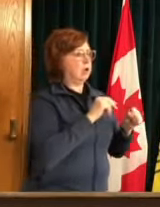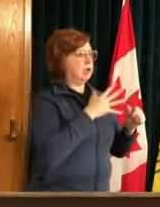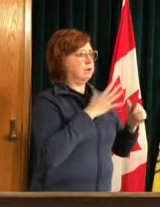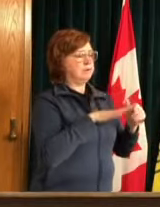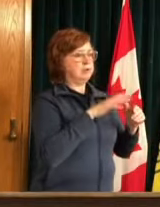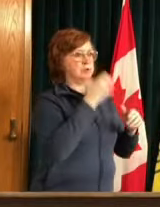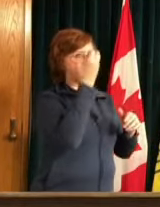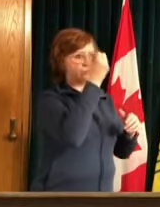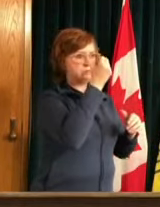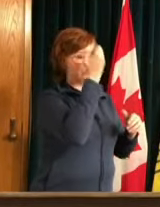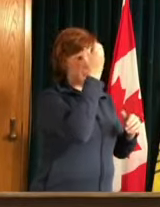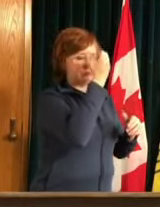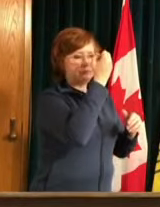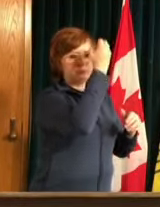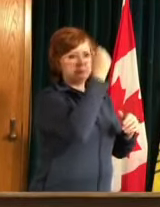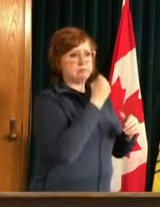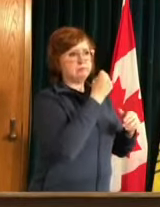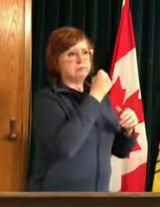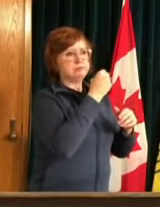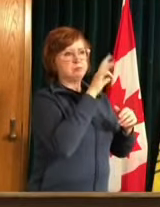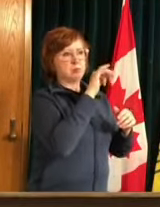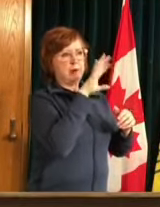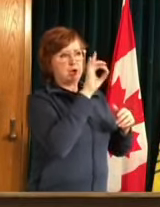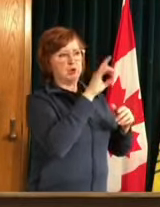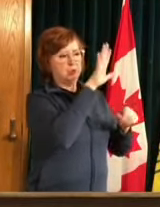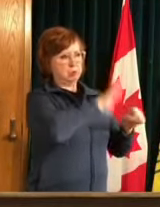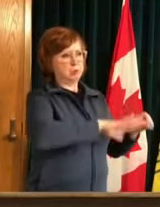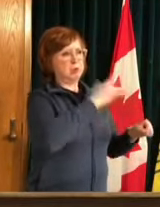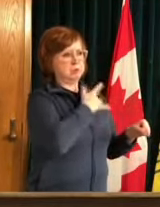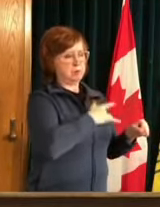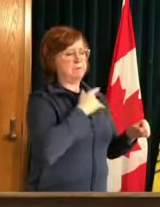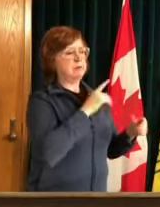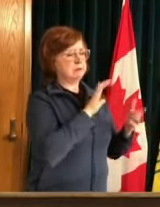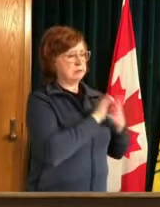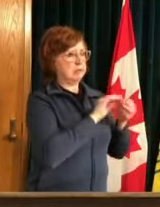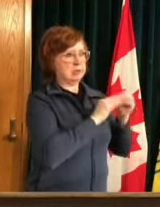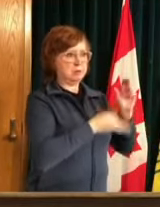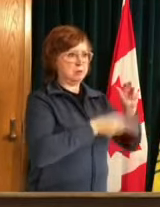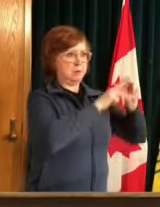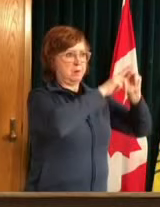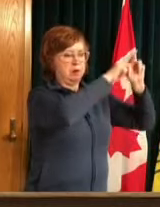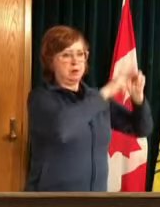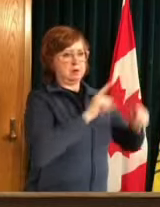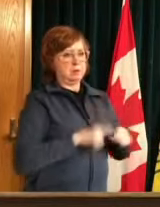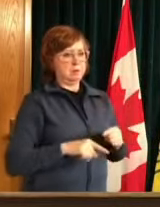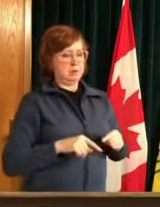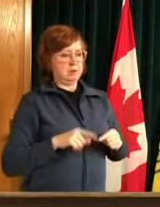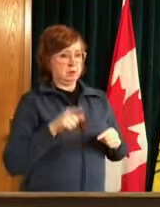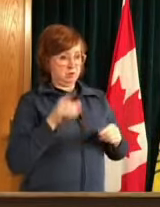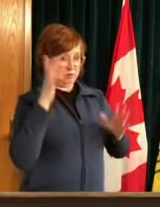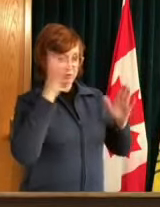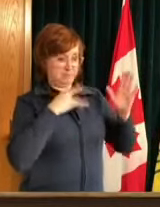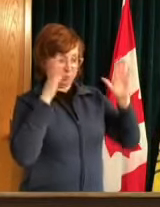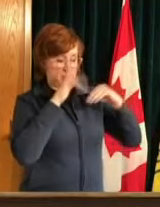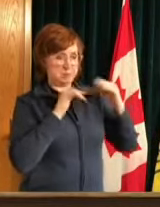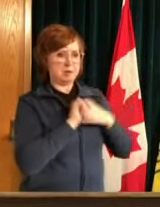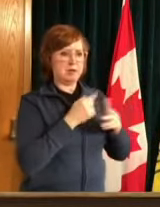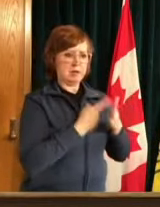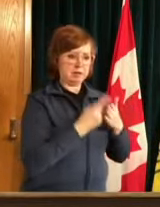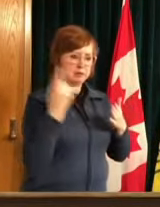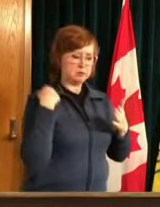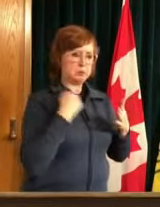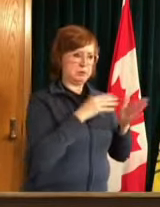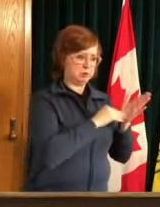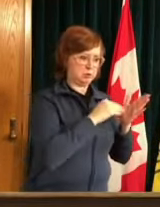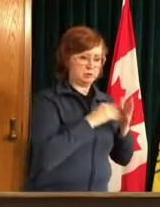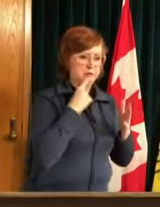of the icu doctors in uh last week that regina is the problem that the regina icu is at a near